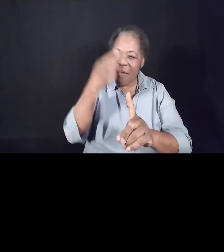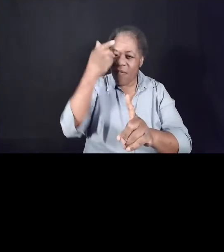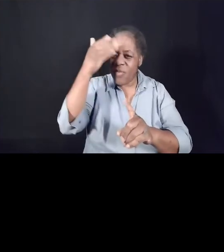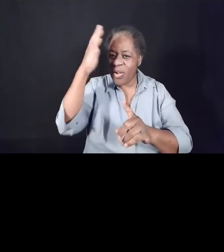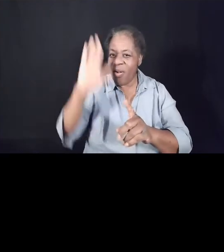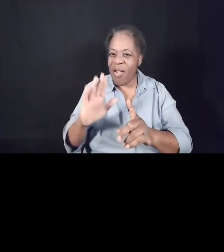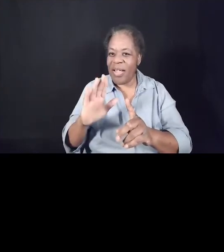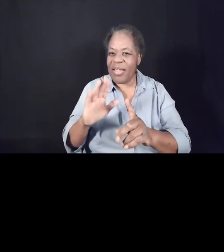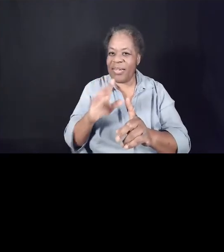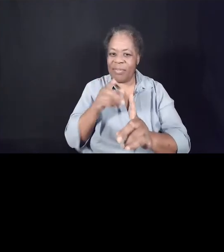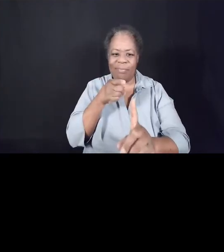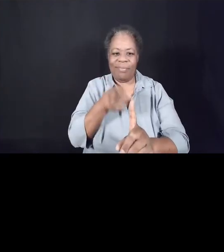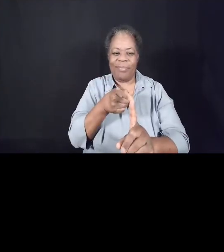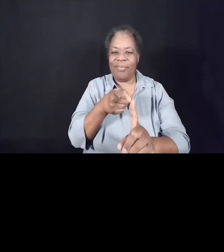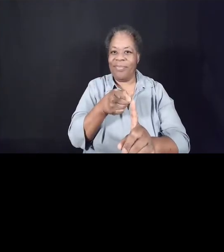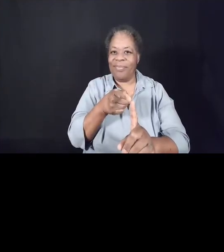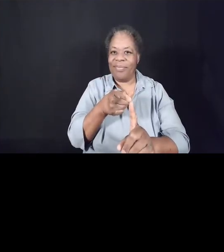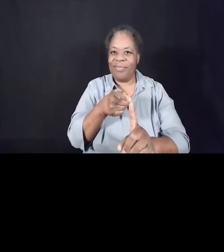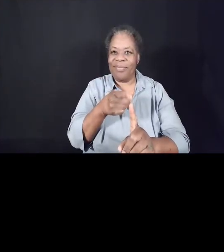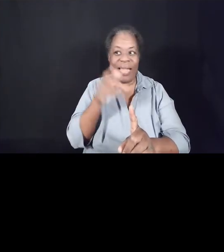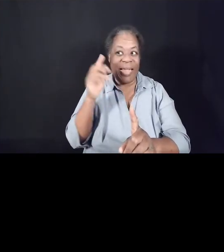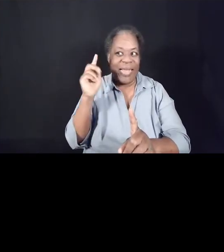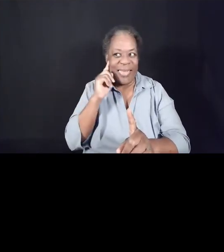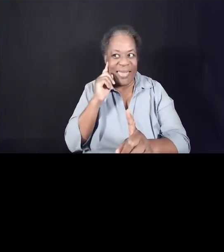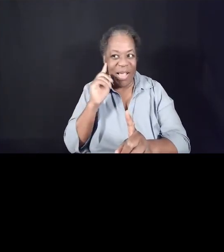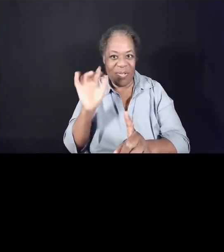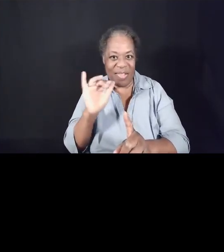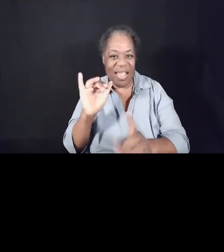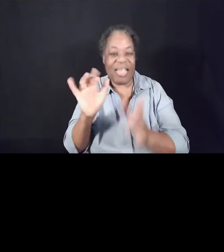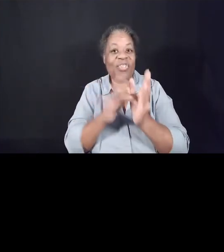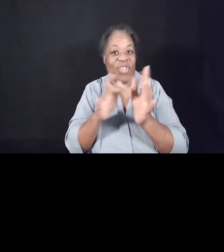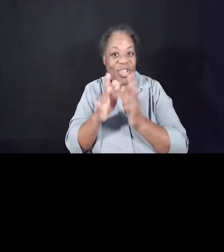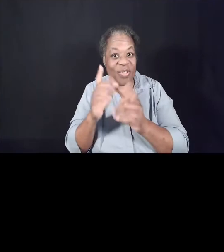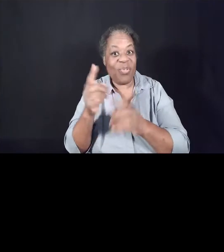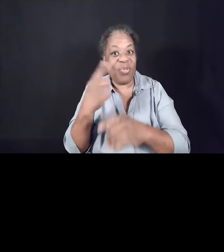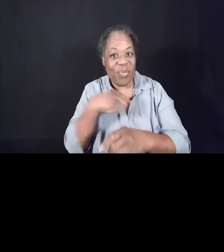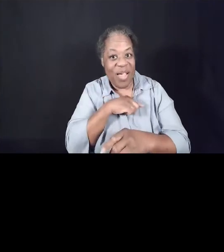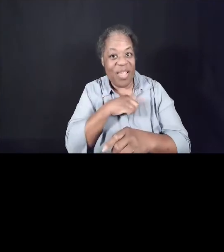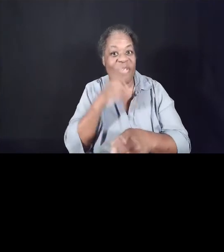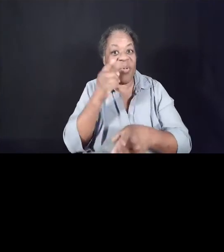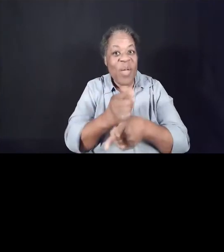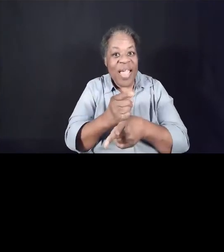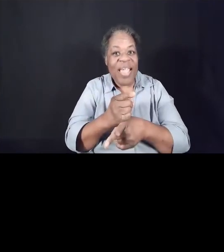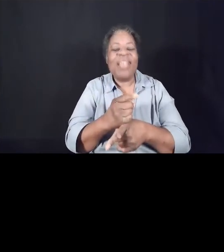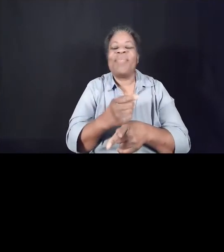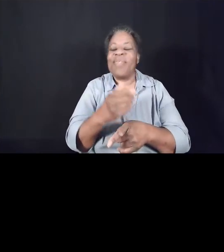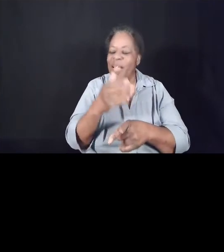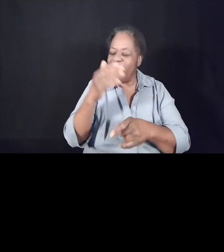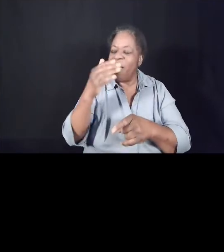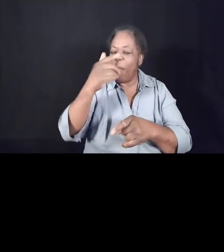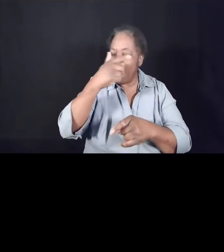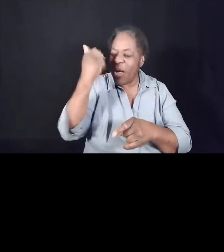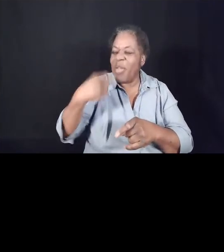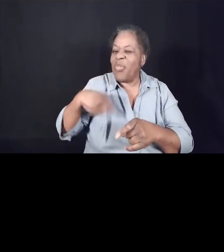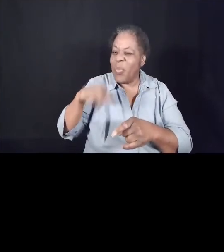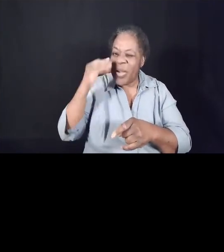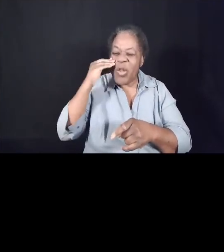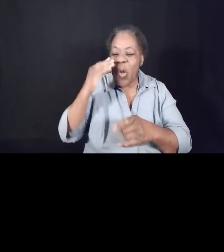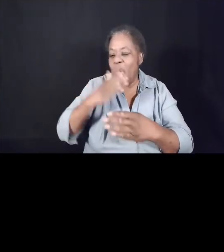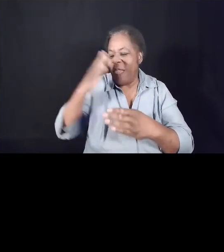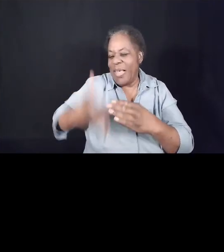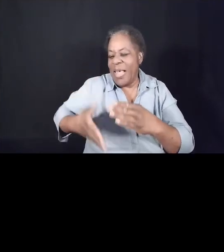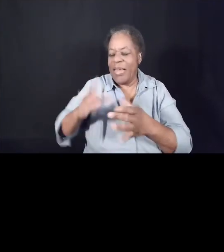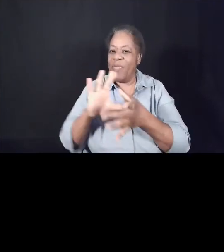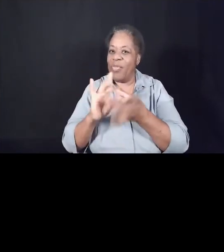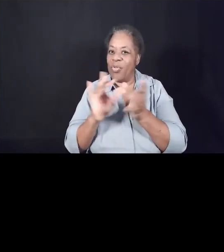Sure, sure sounds like Jesus to us, right? But that's because we've seen the rest of the movie. But the